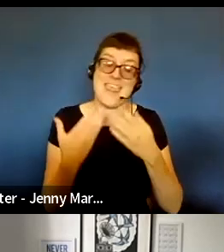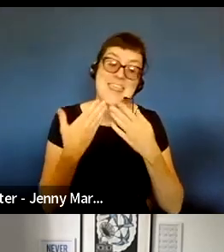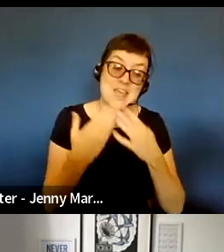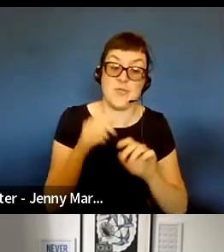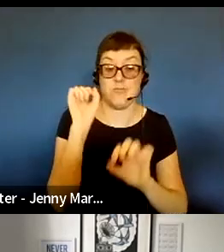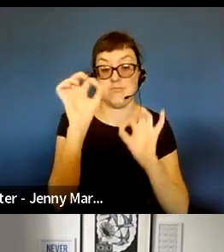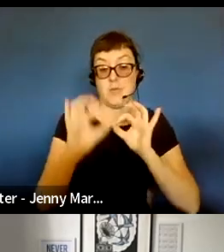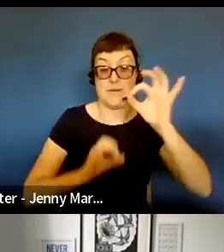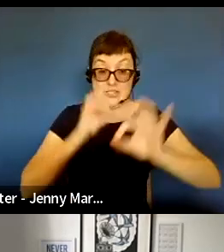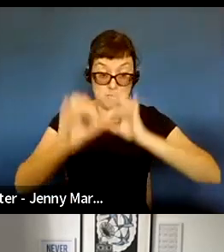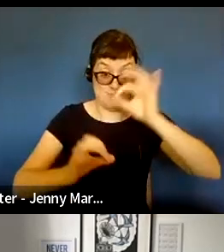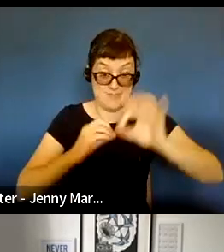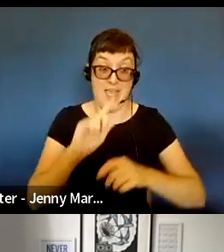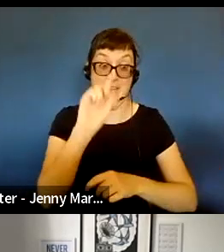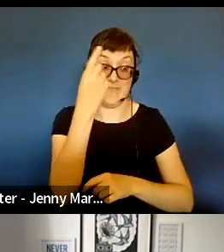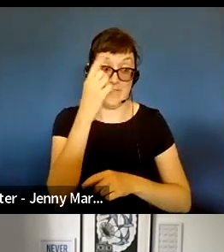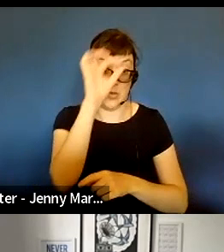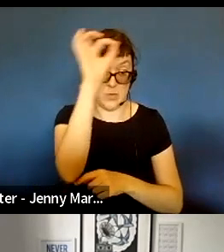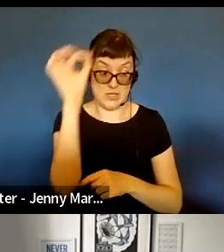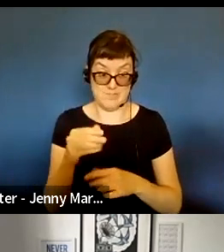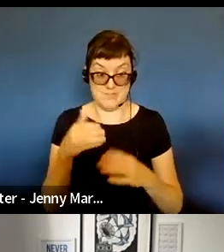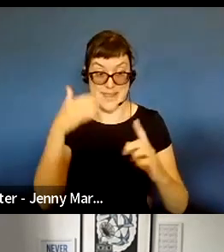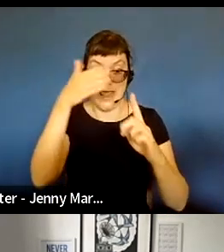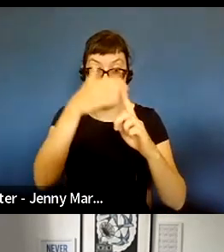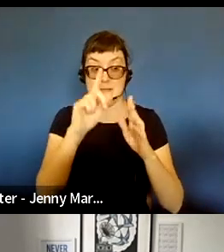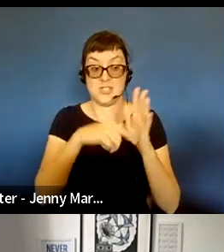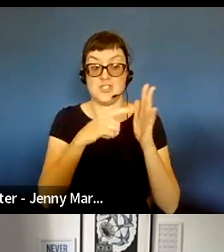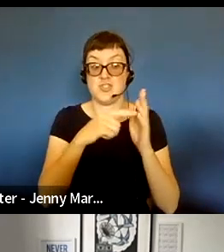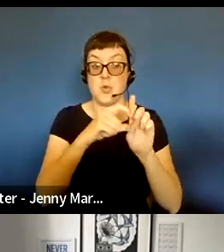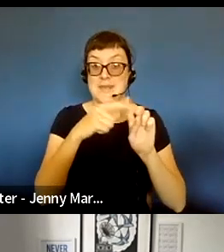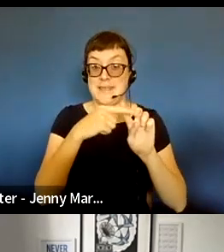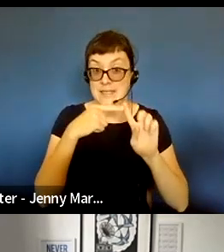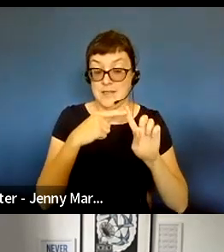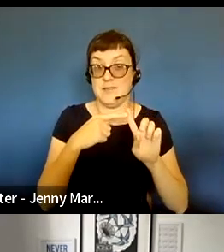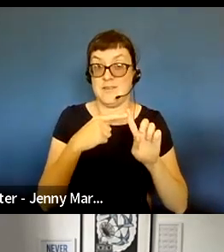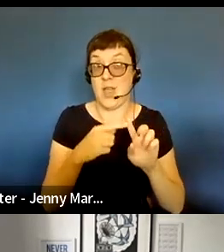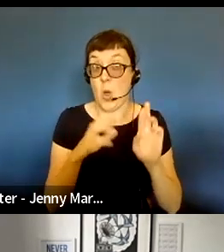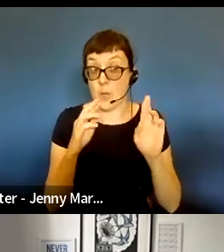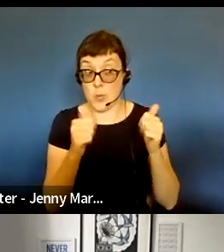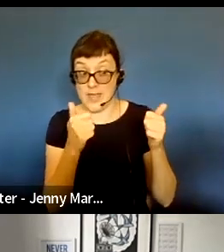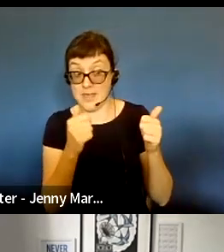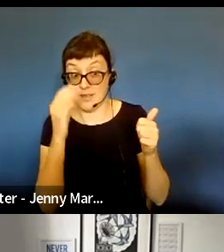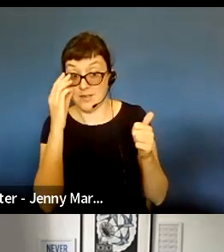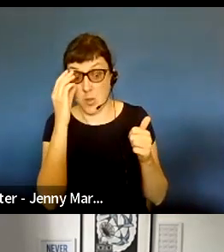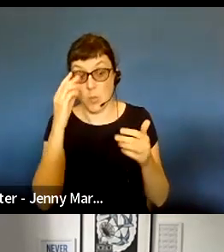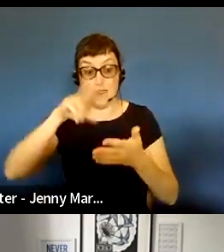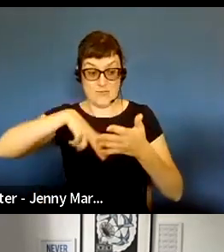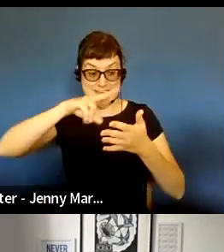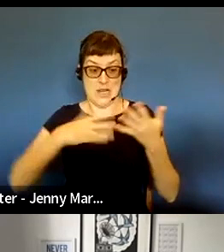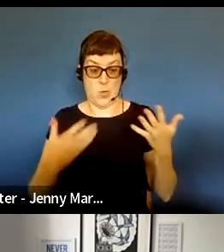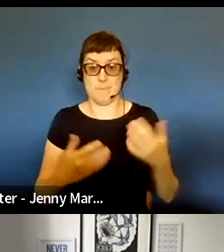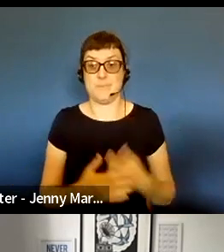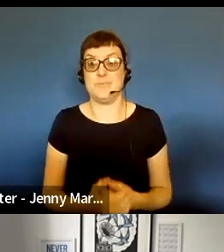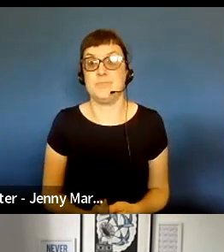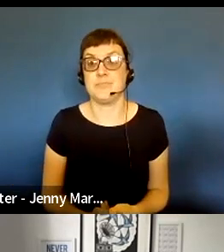And the first one is very specifically for Jody. And I hope this is okay, Jody. I'm going to read it out. It